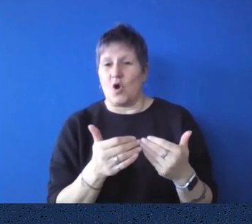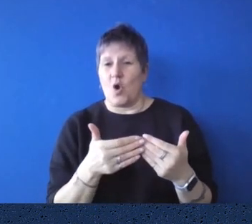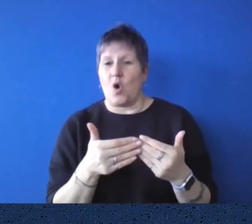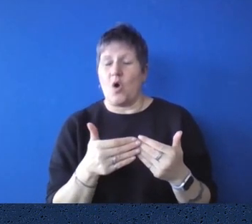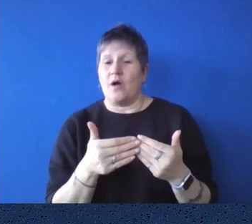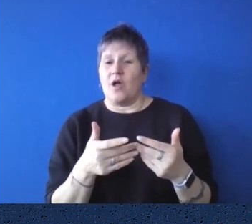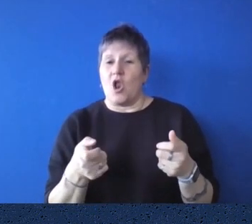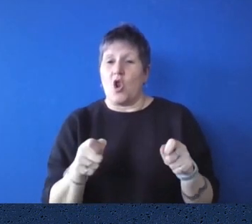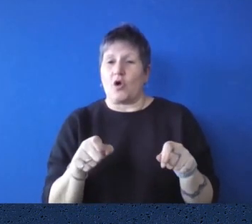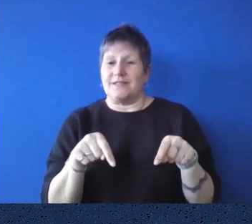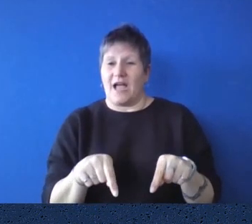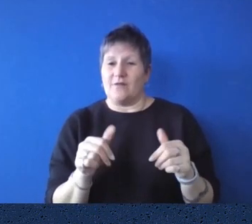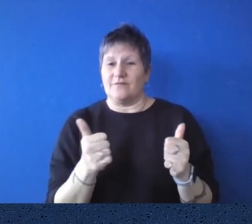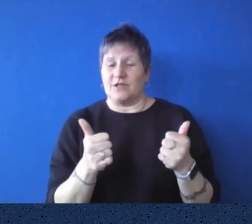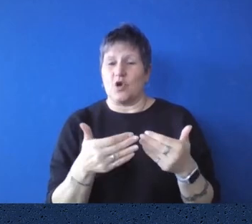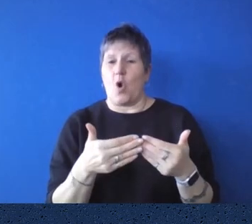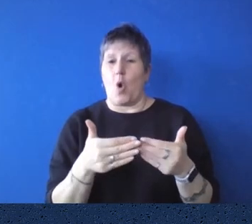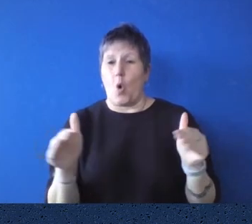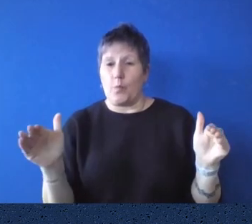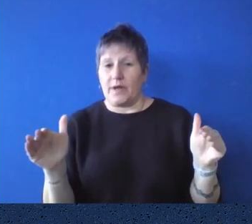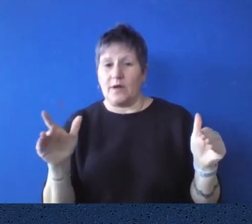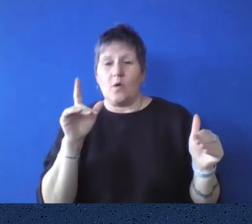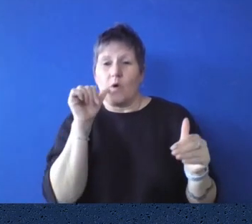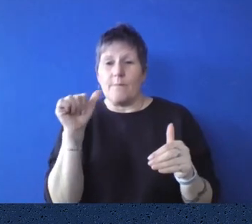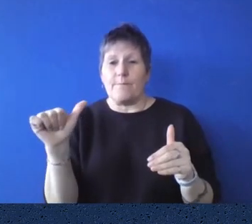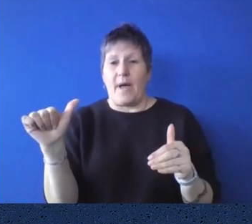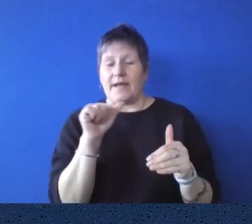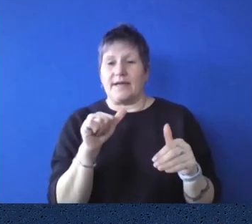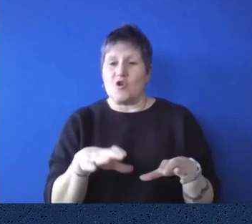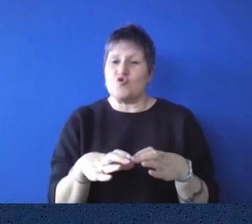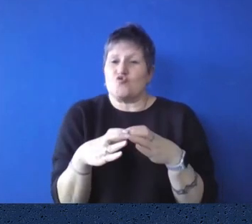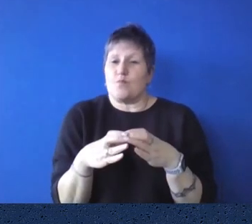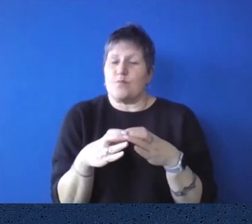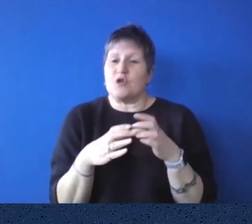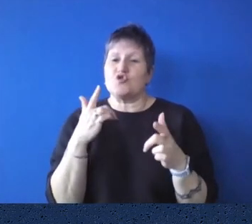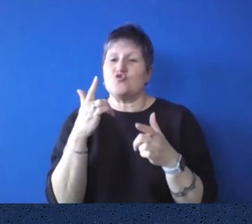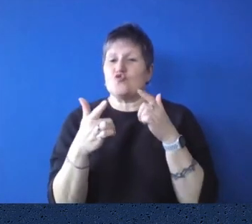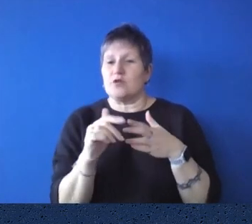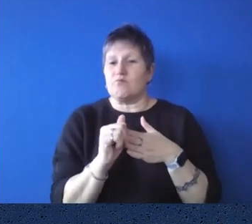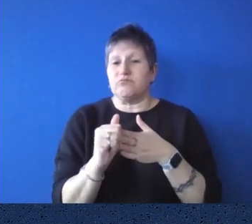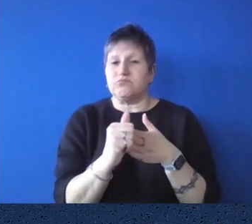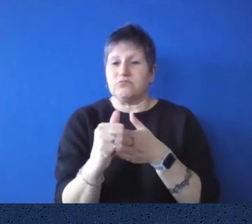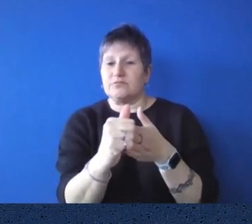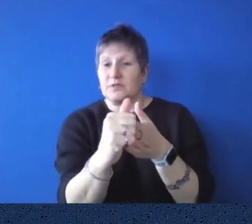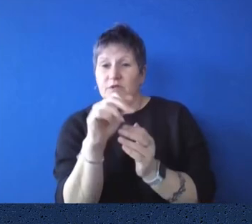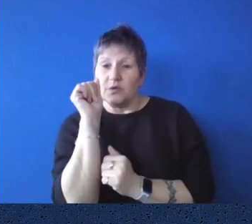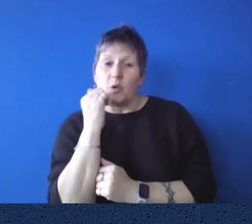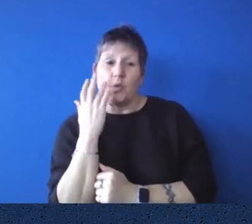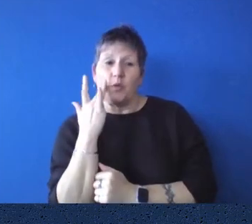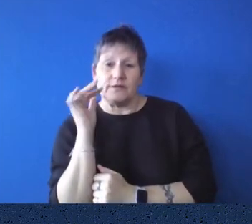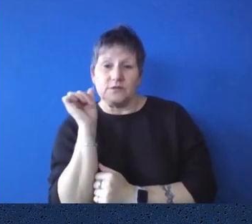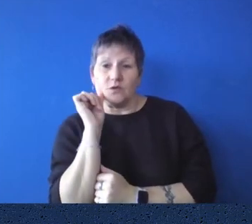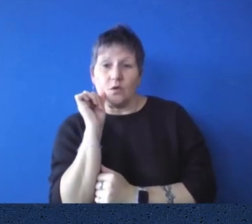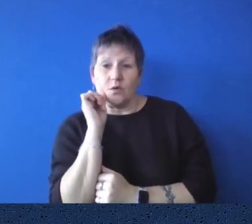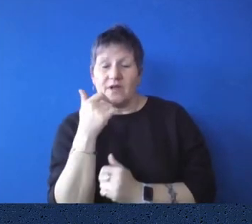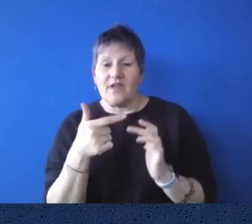the, uh, tours. Is there a timeframe for that? We don't really know when that might happen at this stage for people who want to